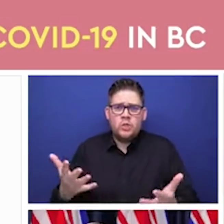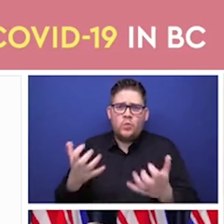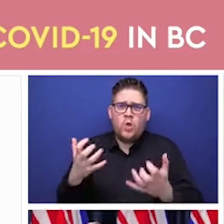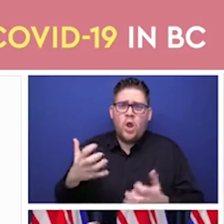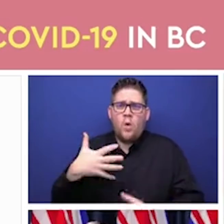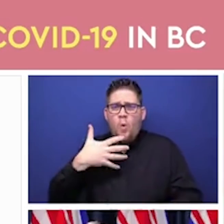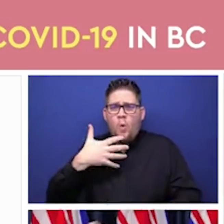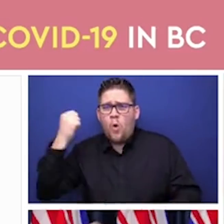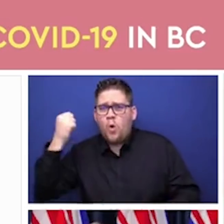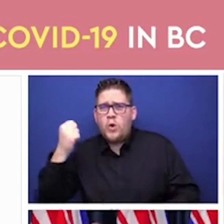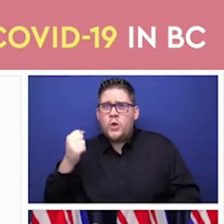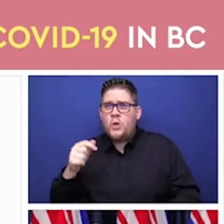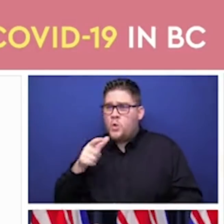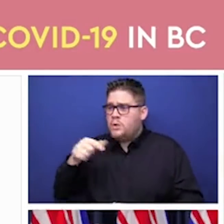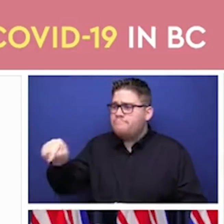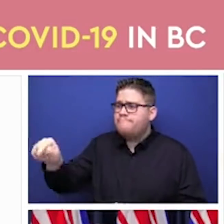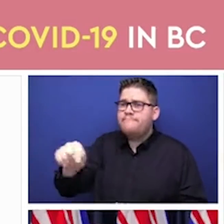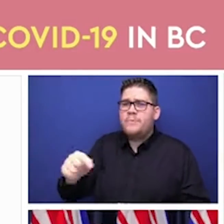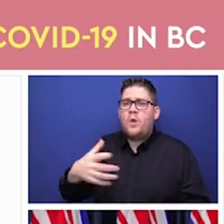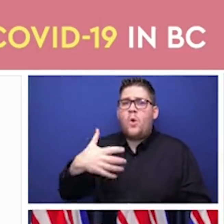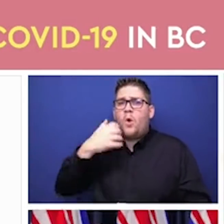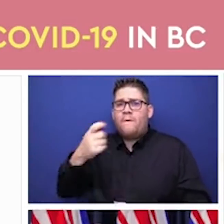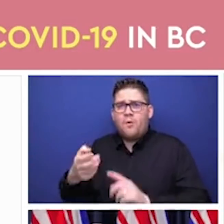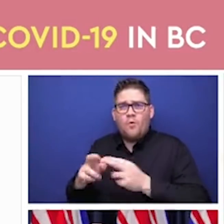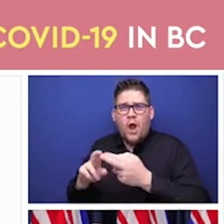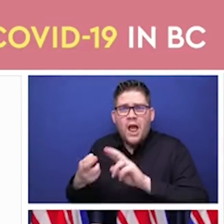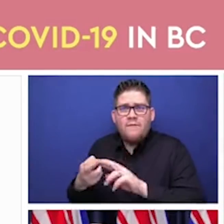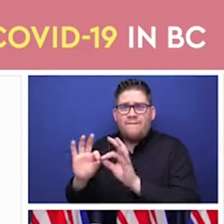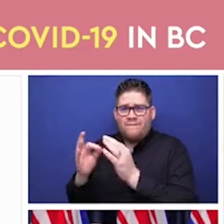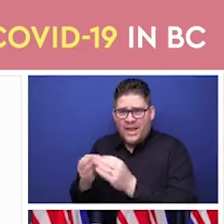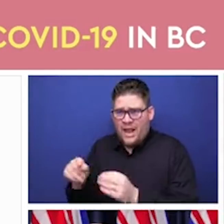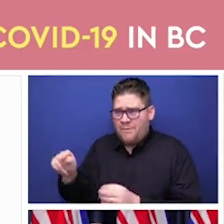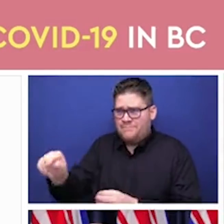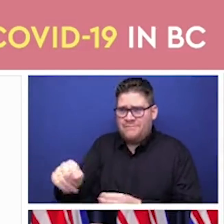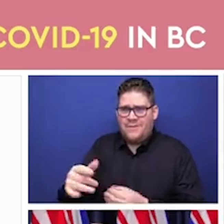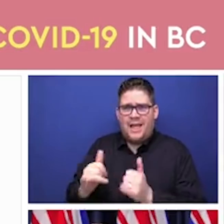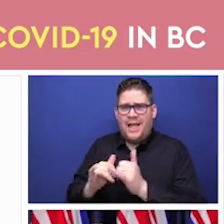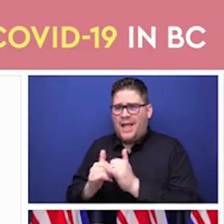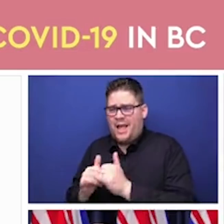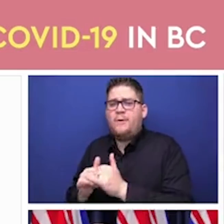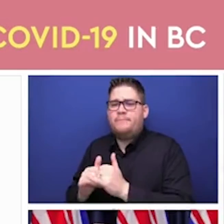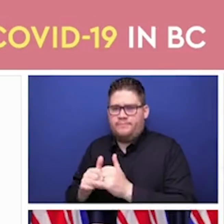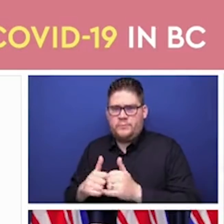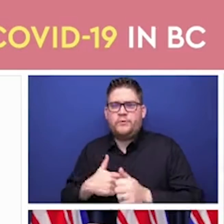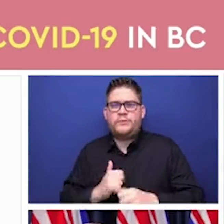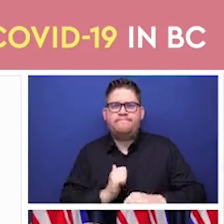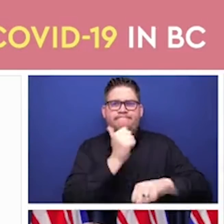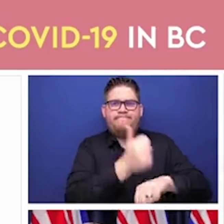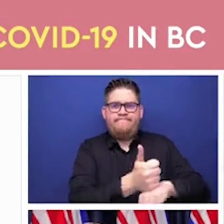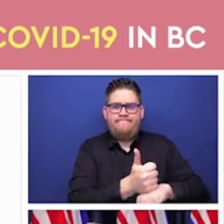as Dr Henry has told us, they're the most vulnerable. So we are going to divide our over 80 population.